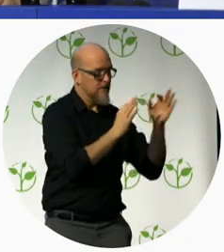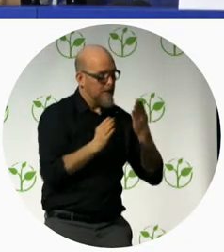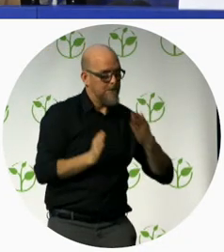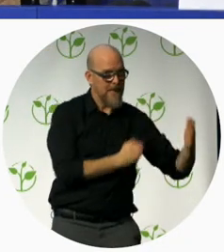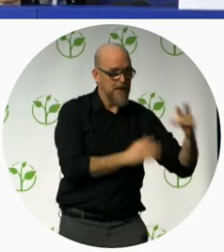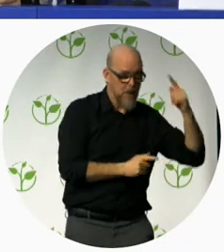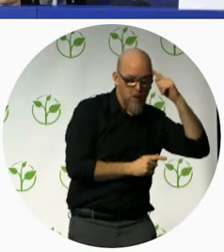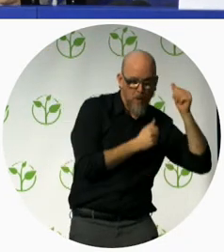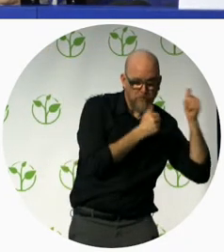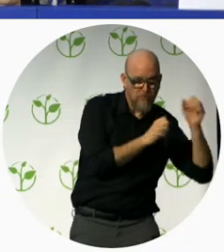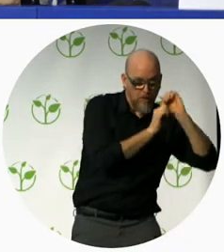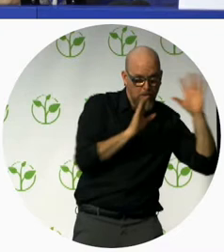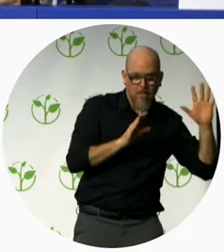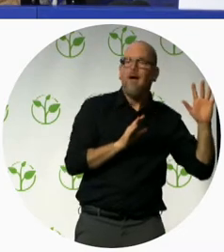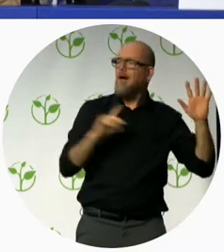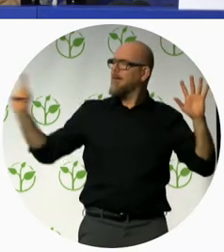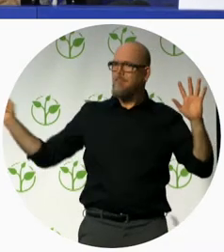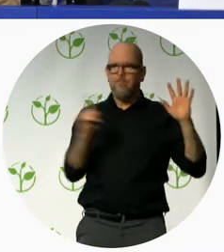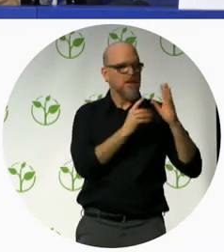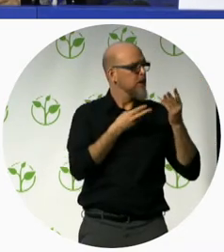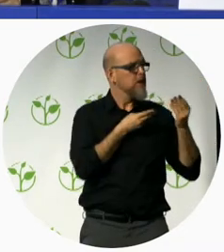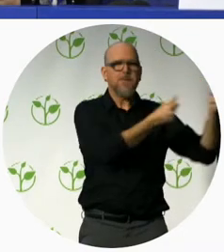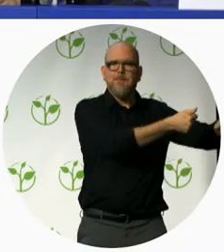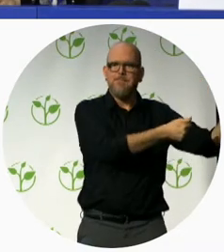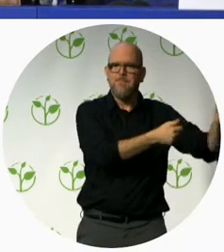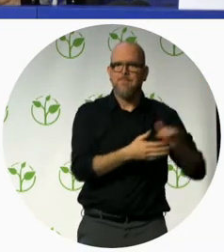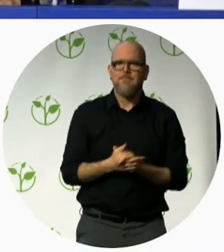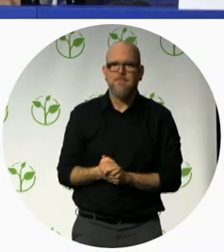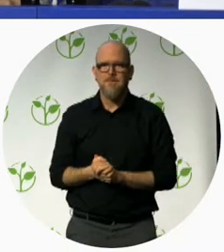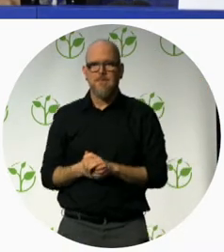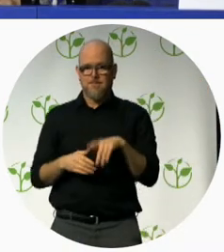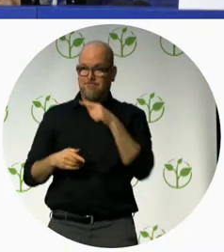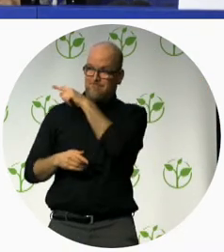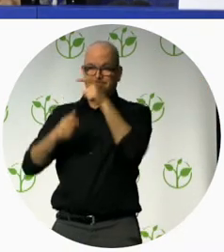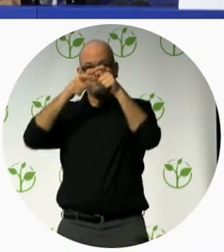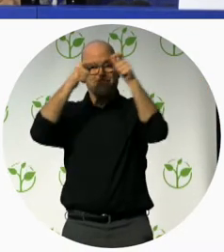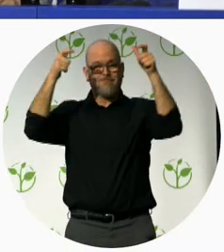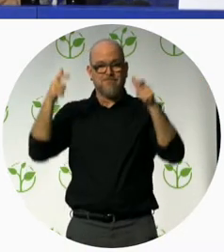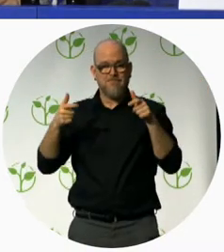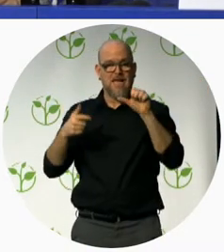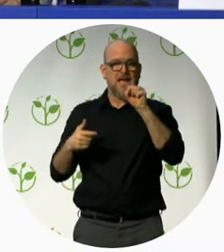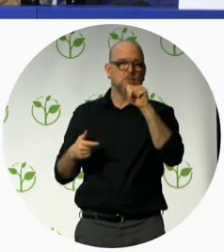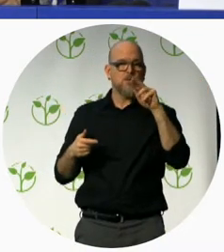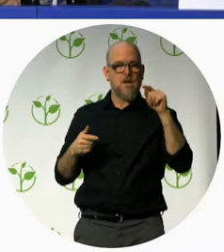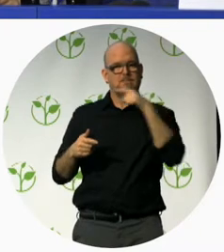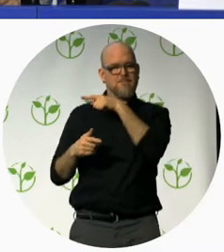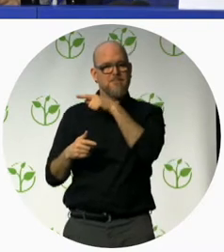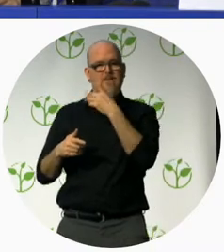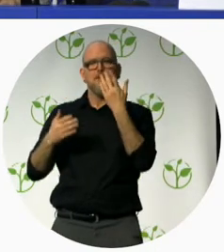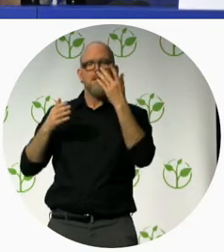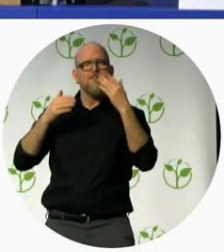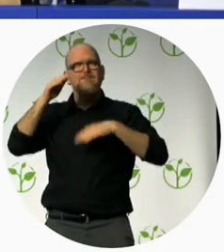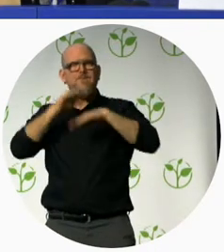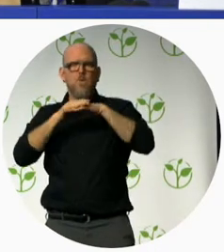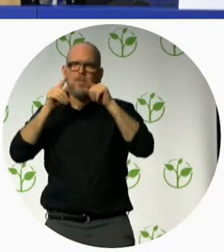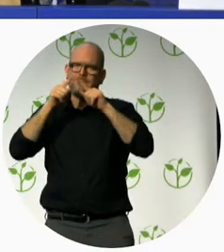at ASUTA any type of information general as well as personal is available in different accessible formats